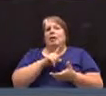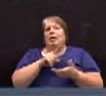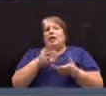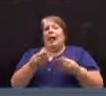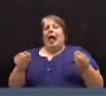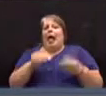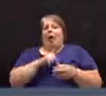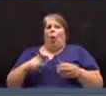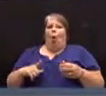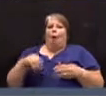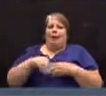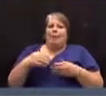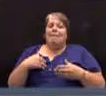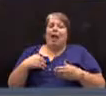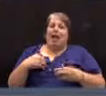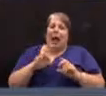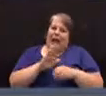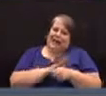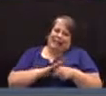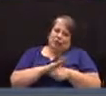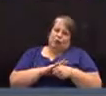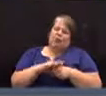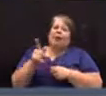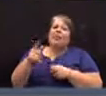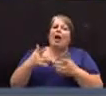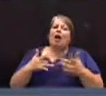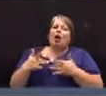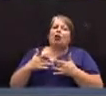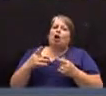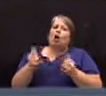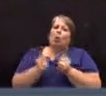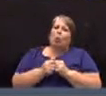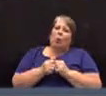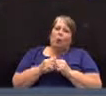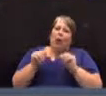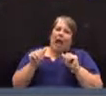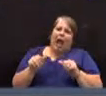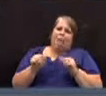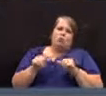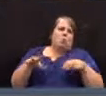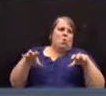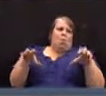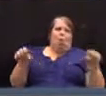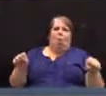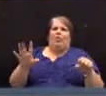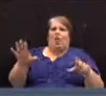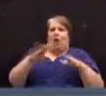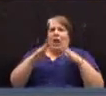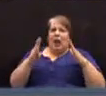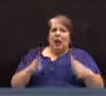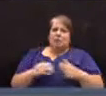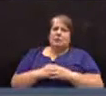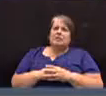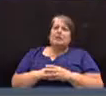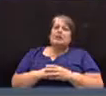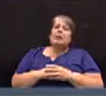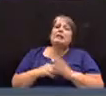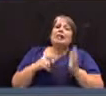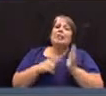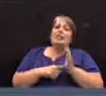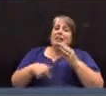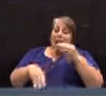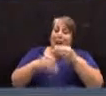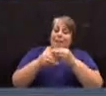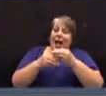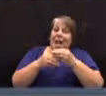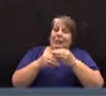and they're concerned with being able to continue owning their houses. This particular amendment